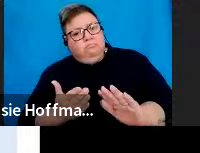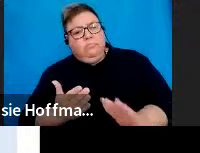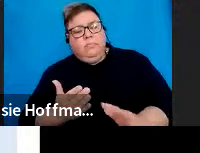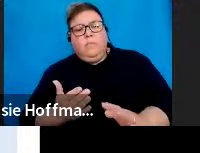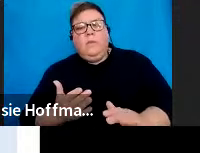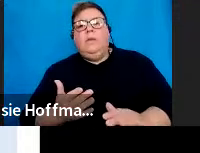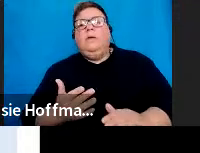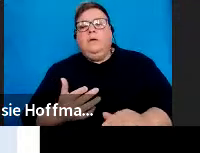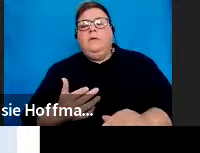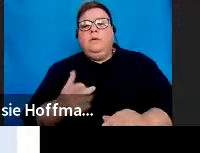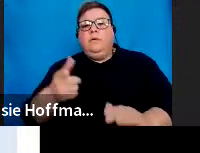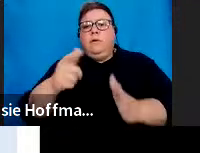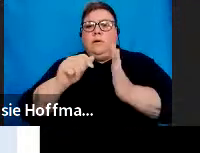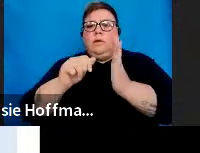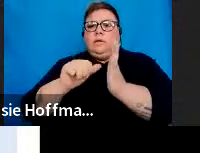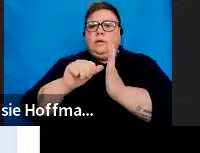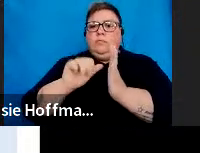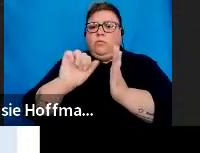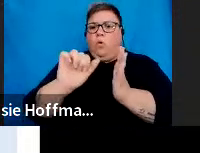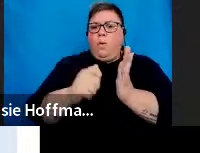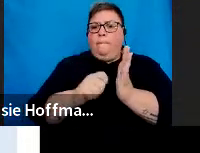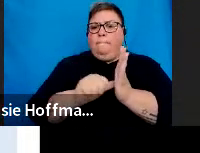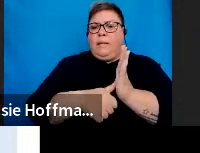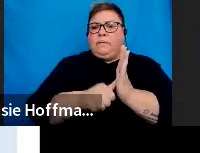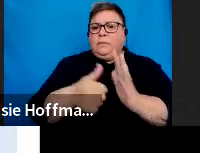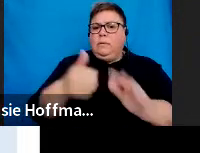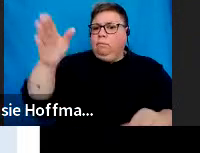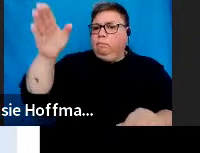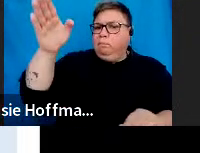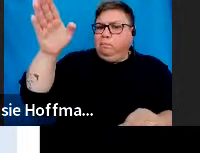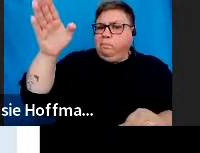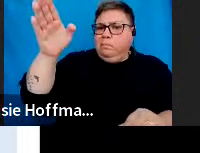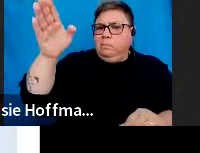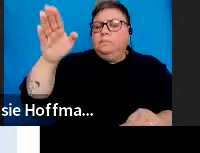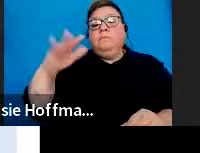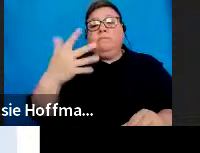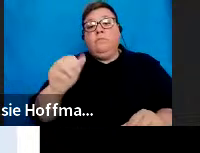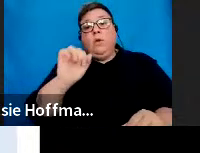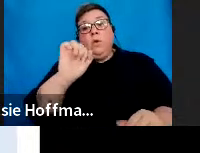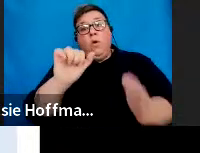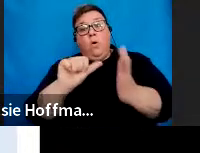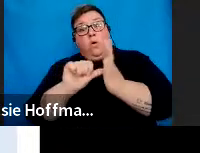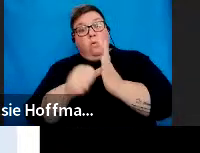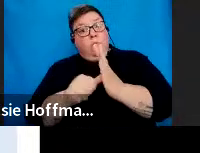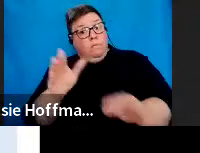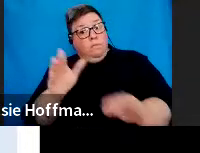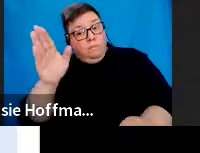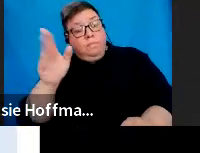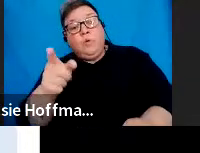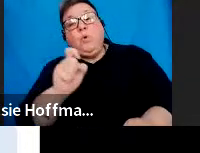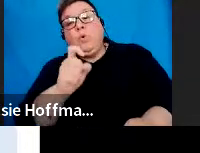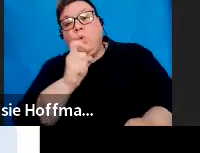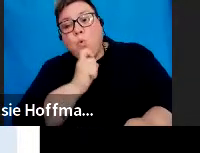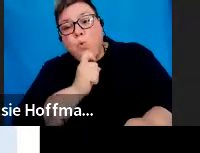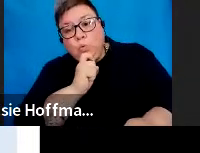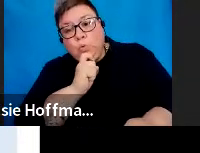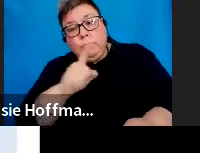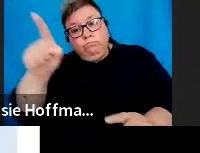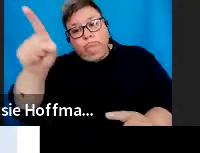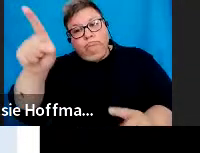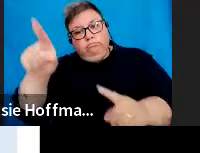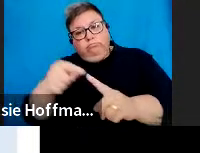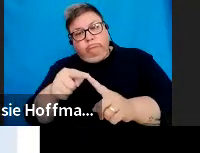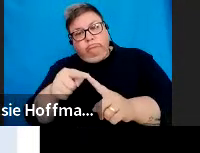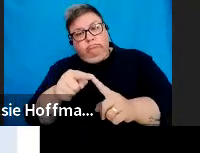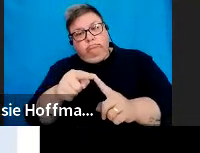fund, or your deemed retirement. Now, the reason retirement must be used where the member has reached the retirement